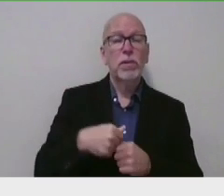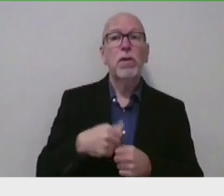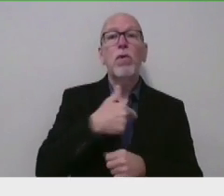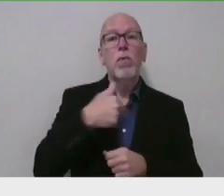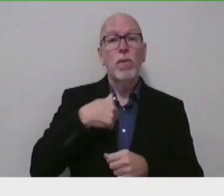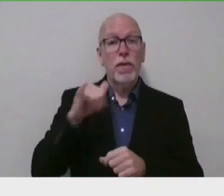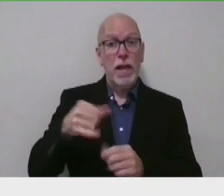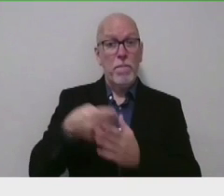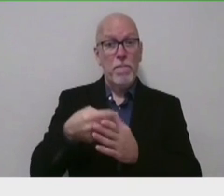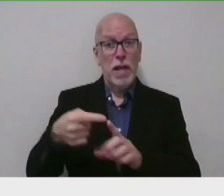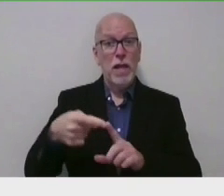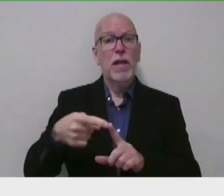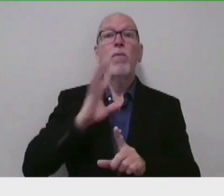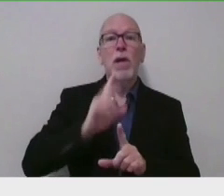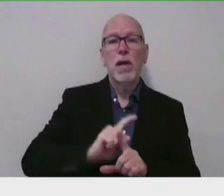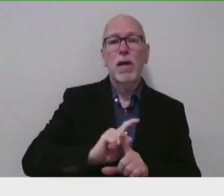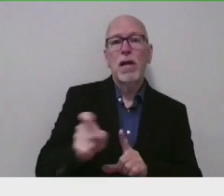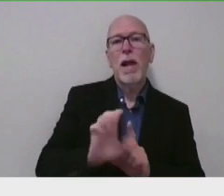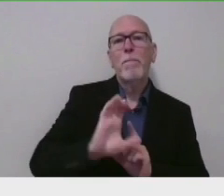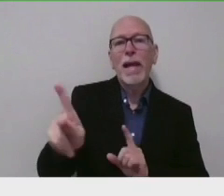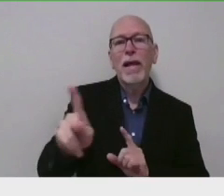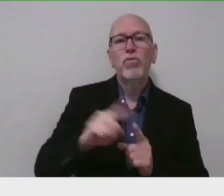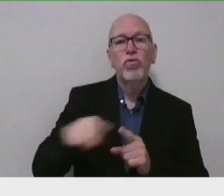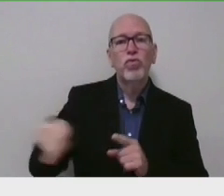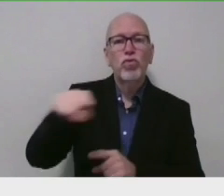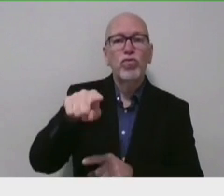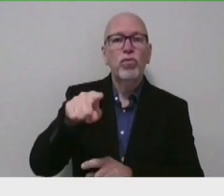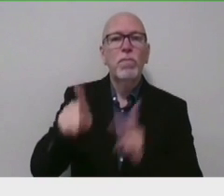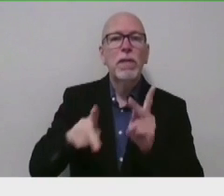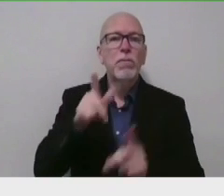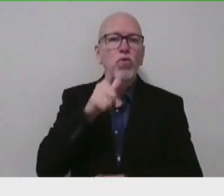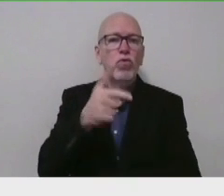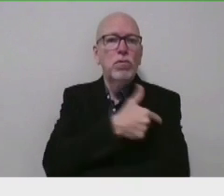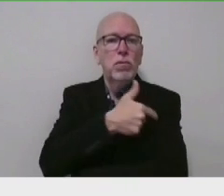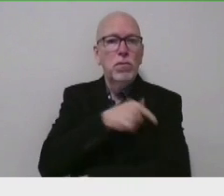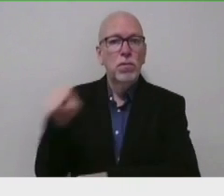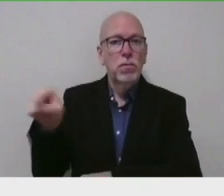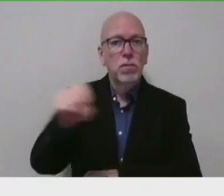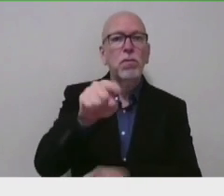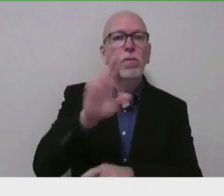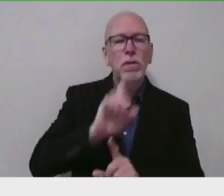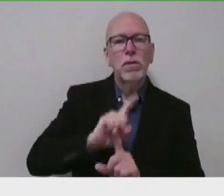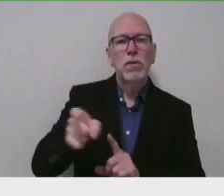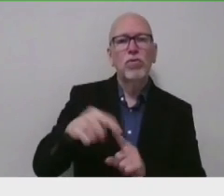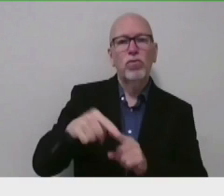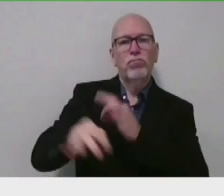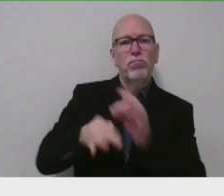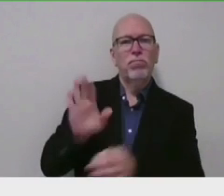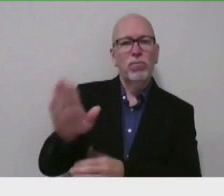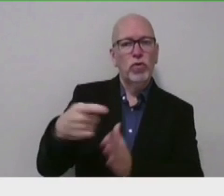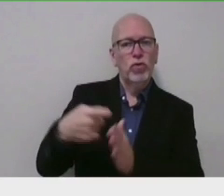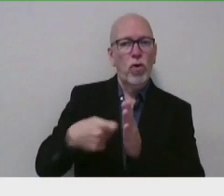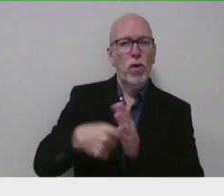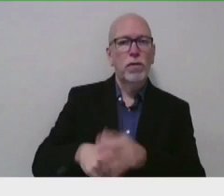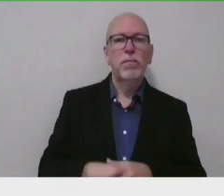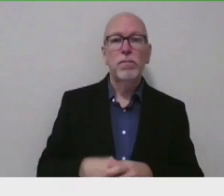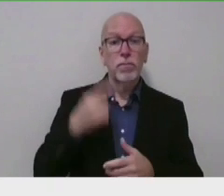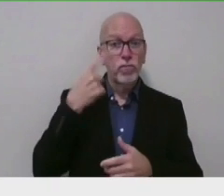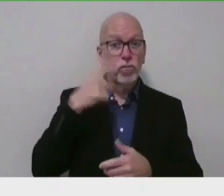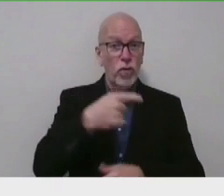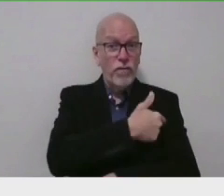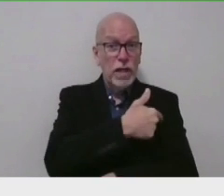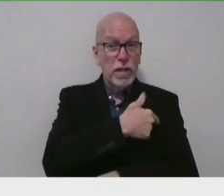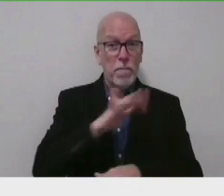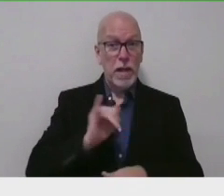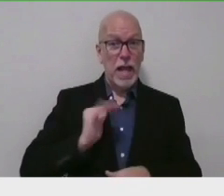this fee back to the providers who administered the vaccine to help offset some of their costs. For vaccinations conducted by our